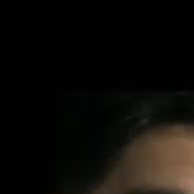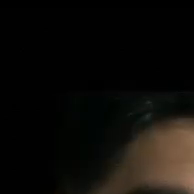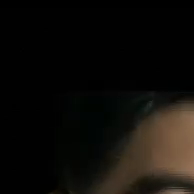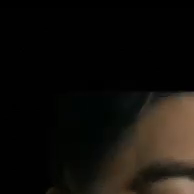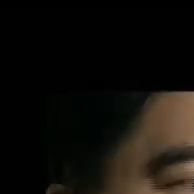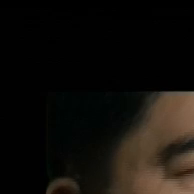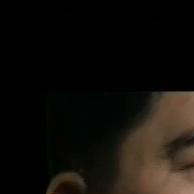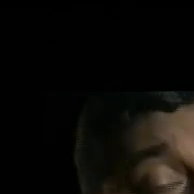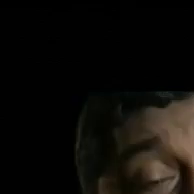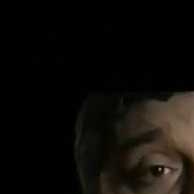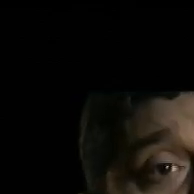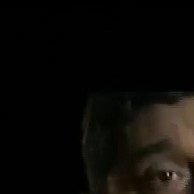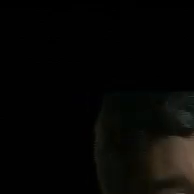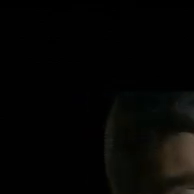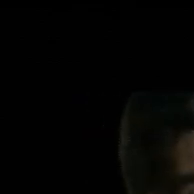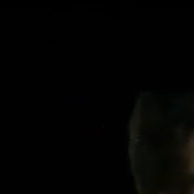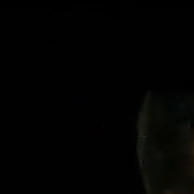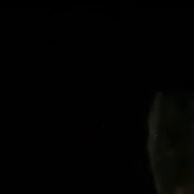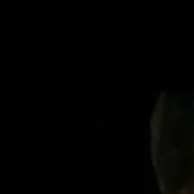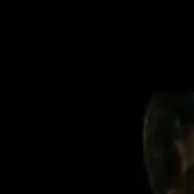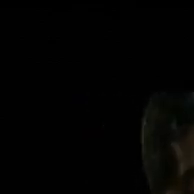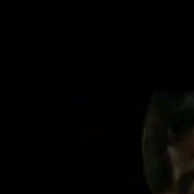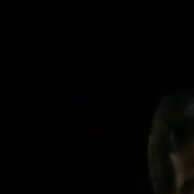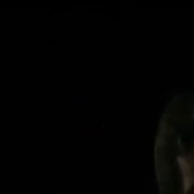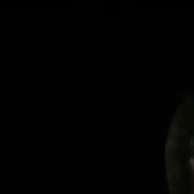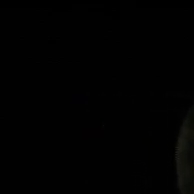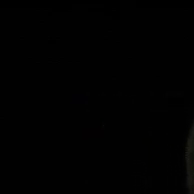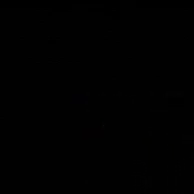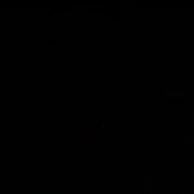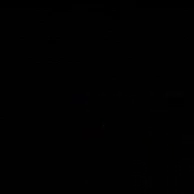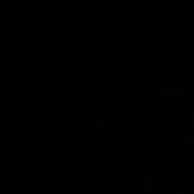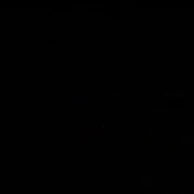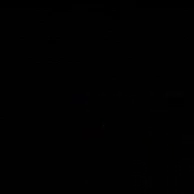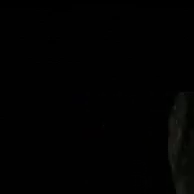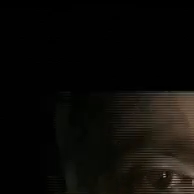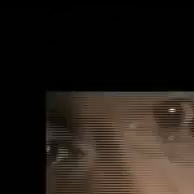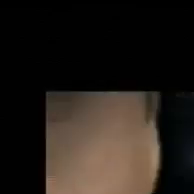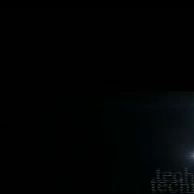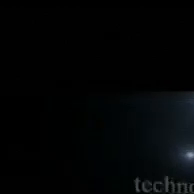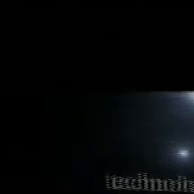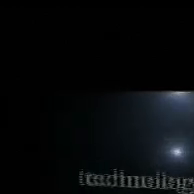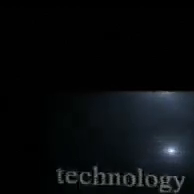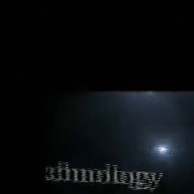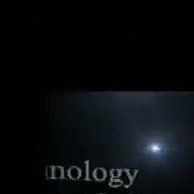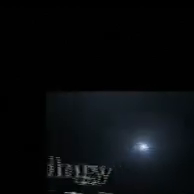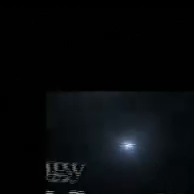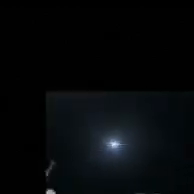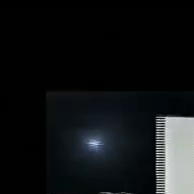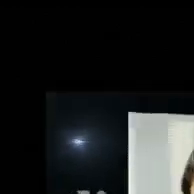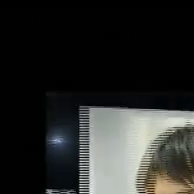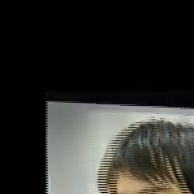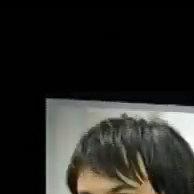community. Could have been a student, he or she could have been or is a teacher, a faculty,